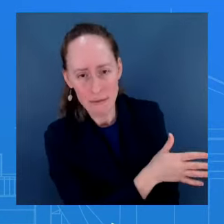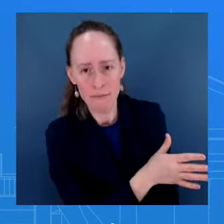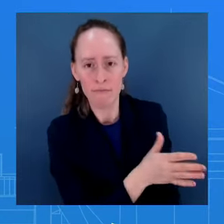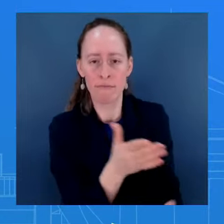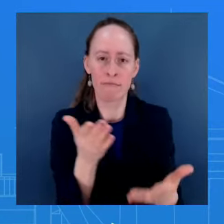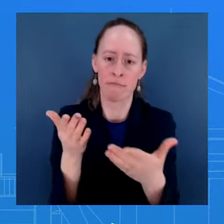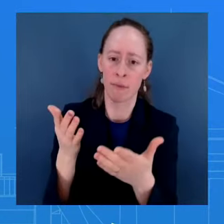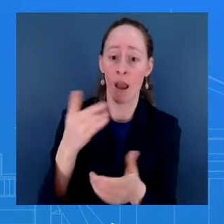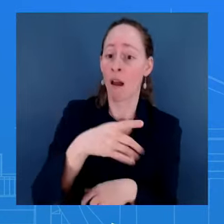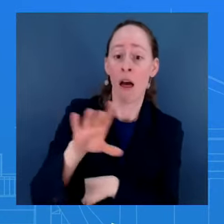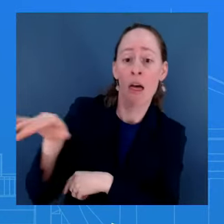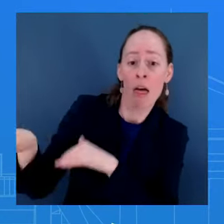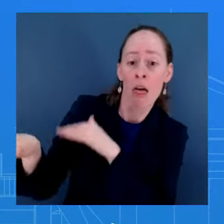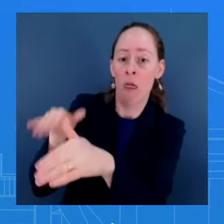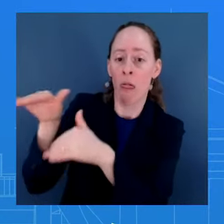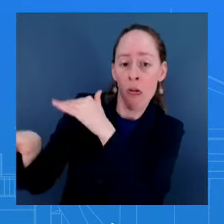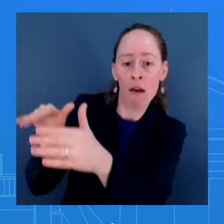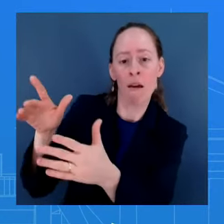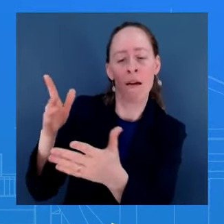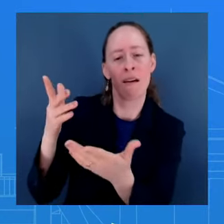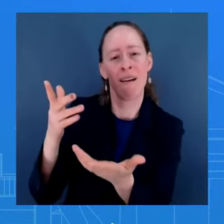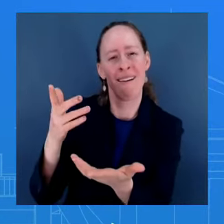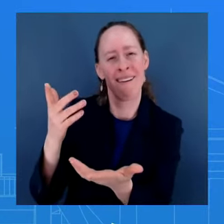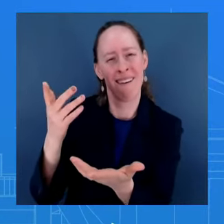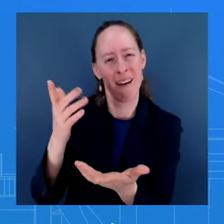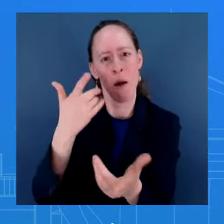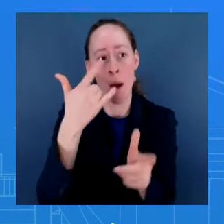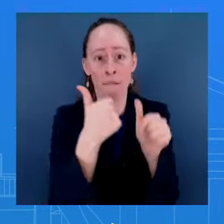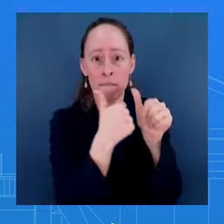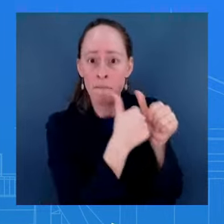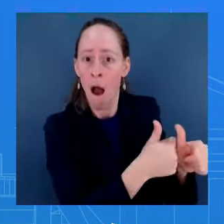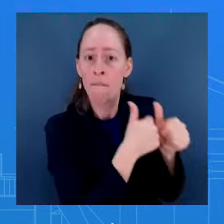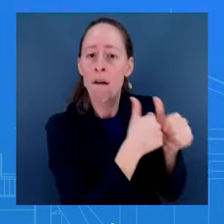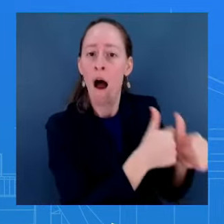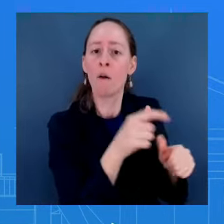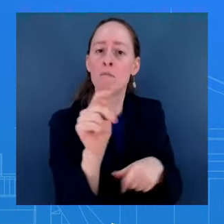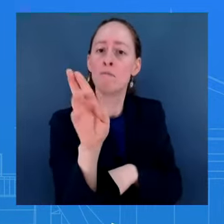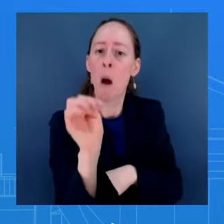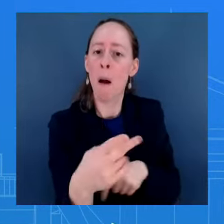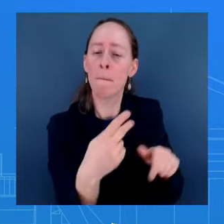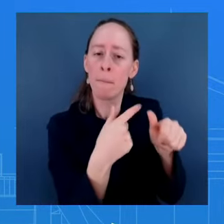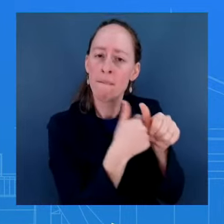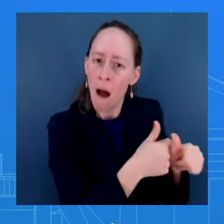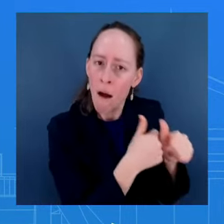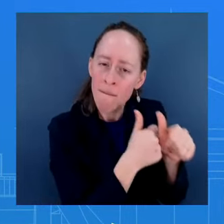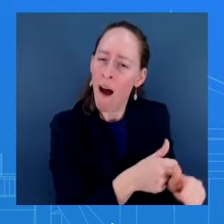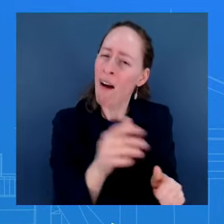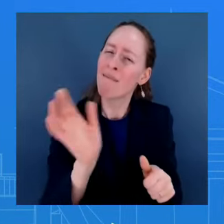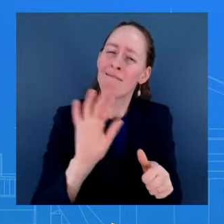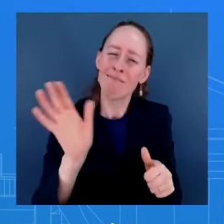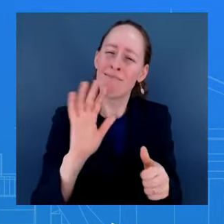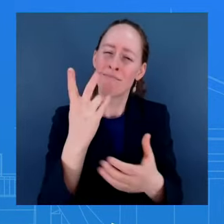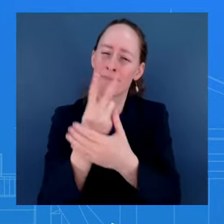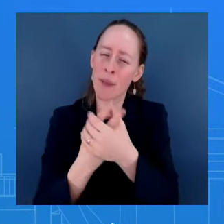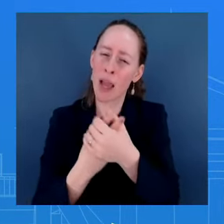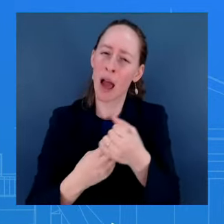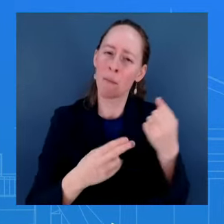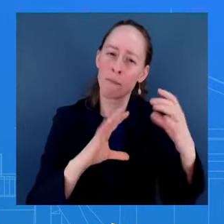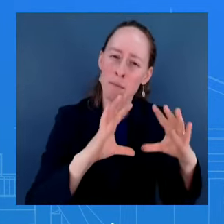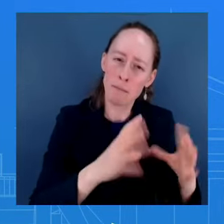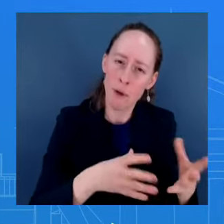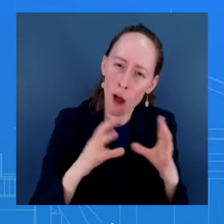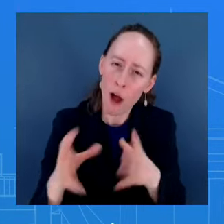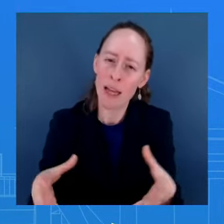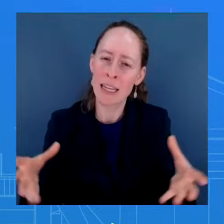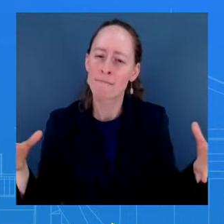proposal that came out of the Senate. That would have been the toughest, the fairest way to have moved forward with dealing with our immigration.